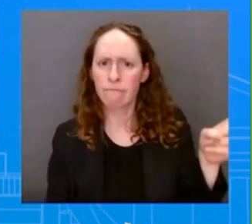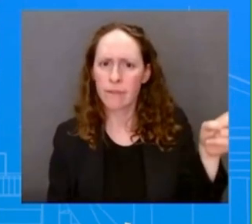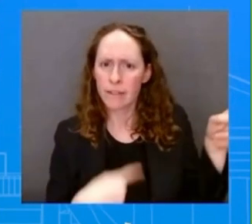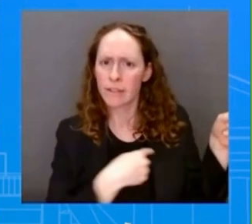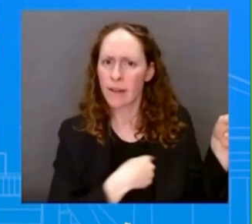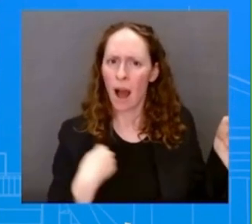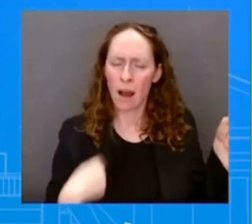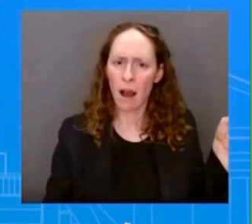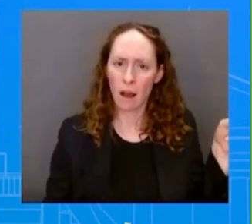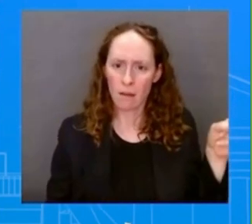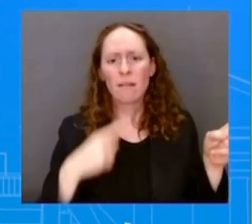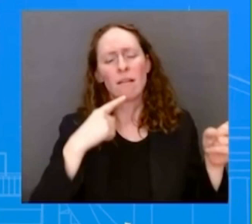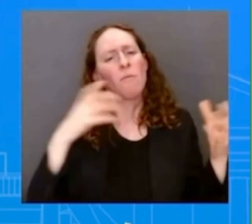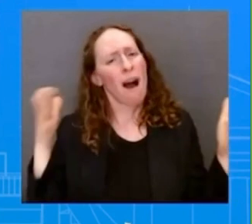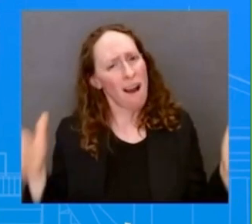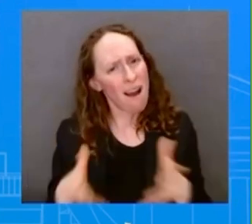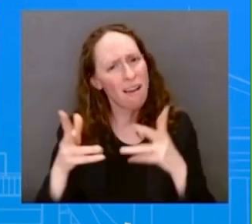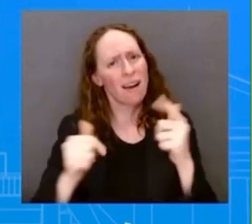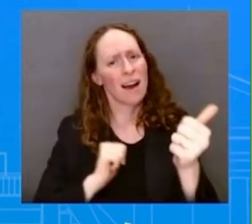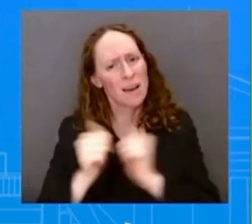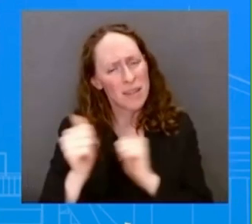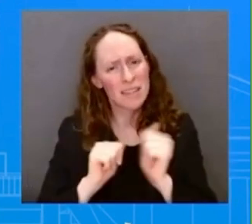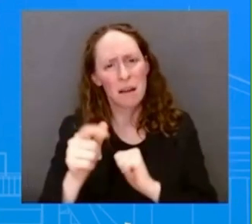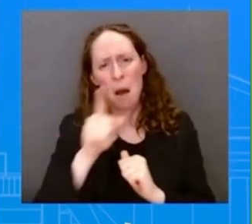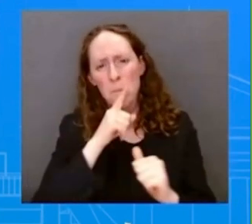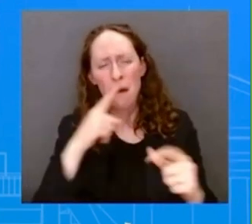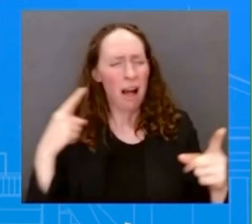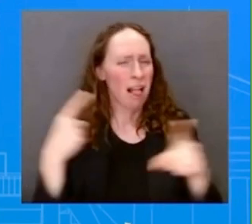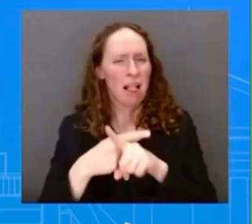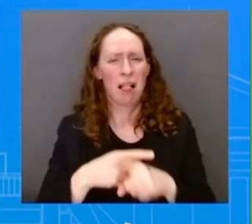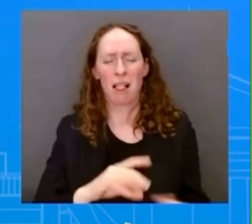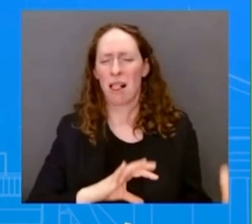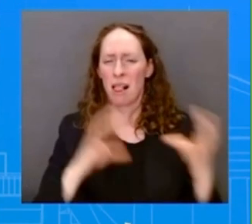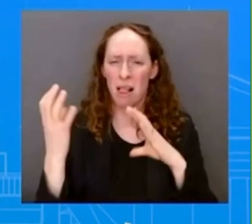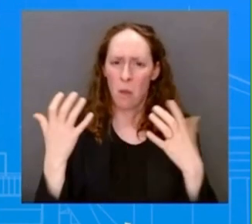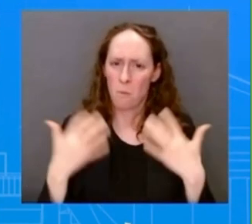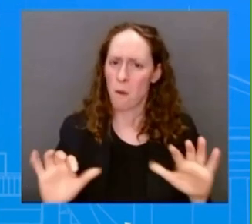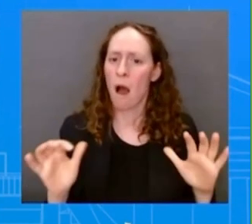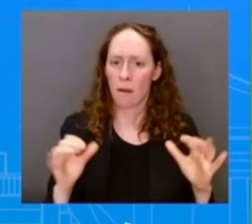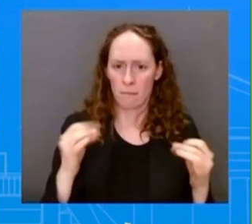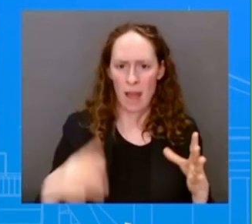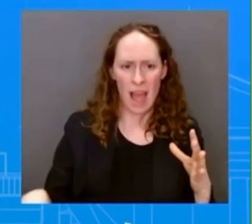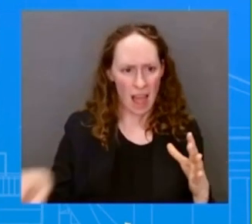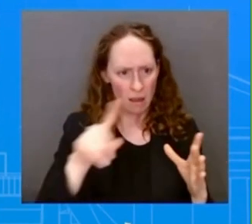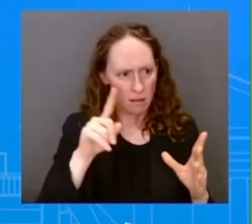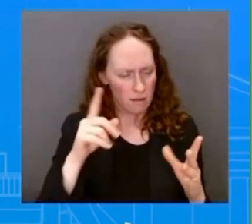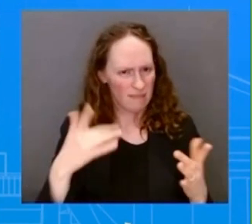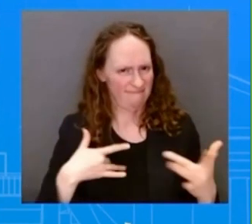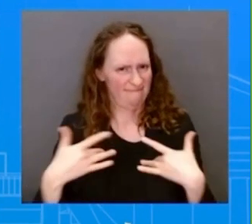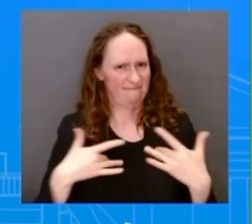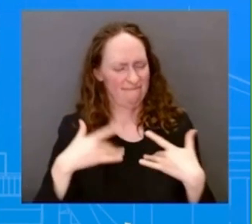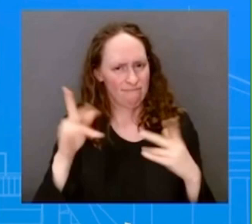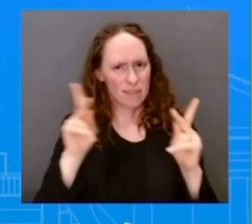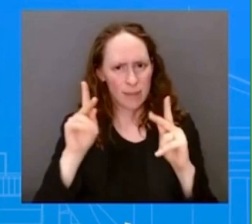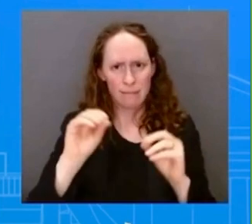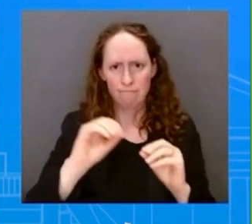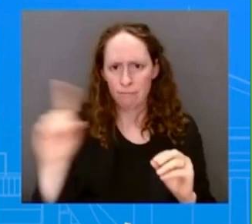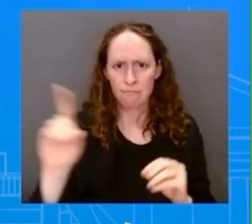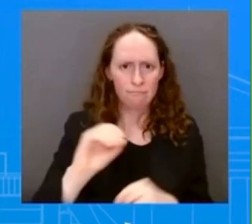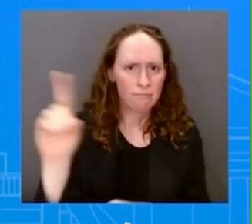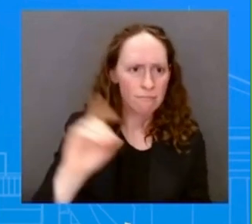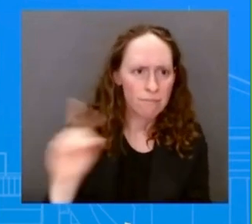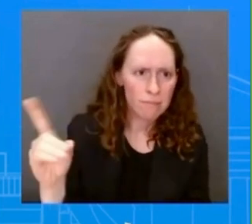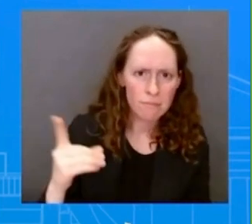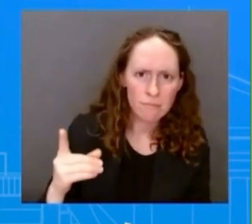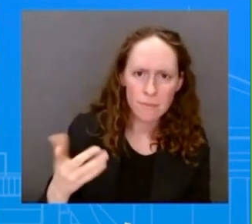thousand Americans dead over five years. Um, many people, including Senator Cotton, former U.S. diplomats and victims, uh, families have